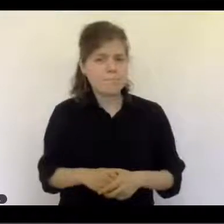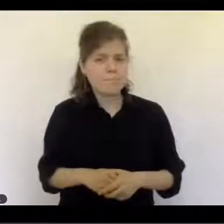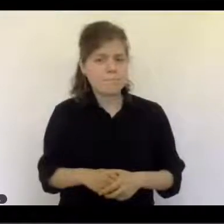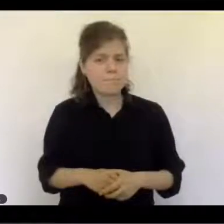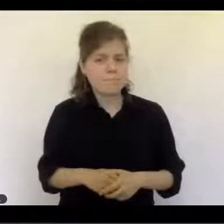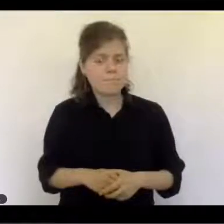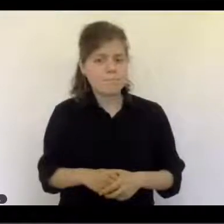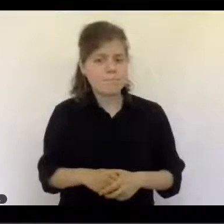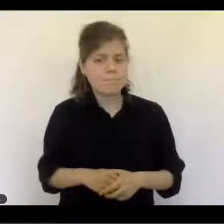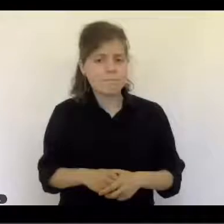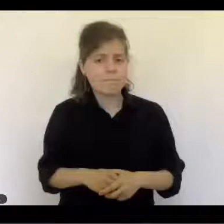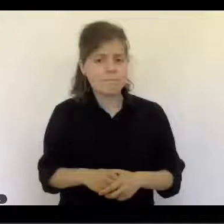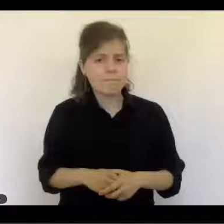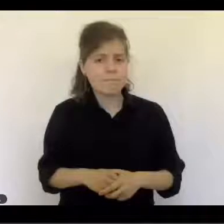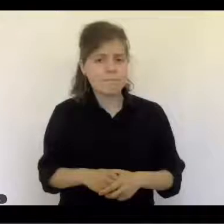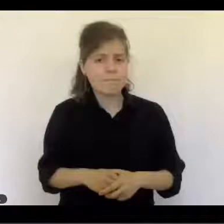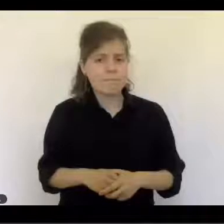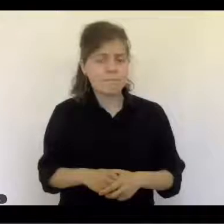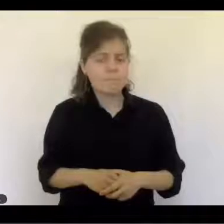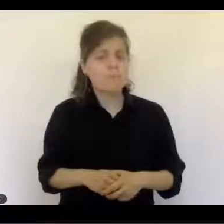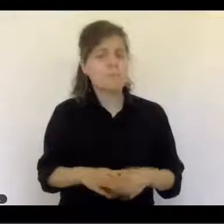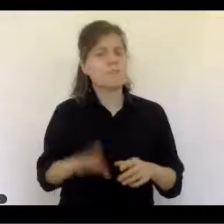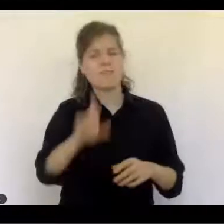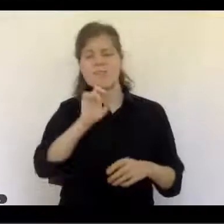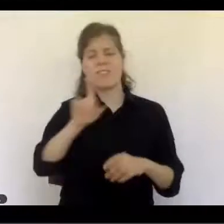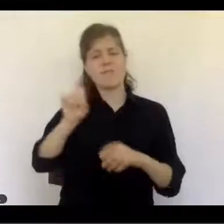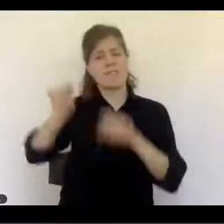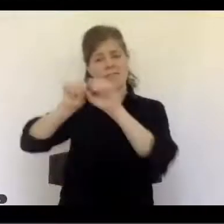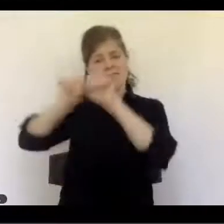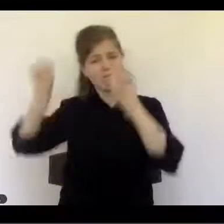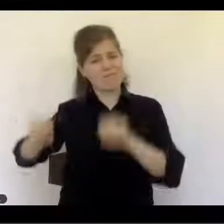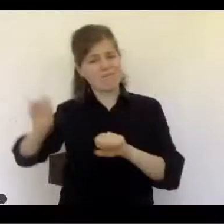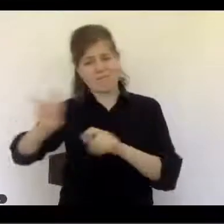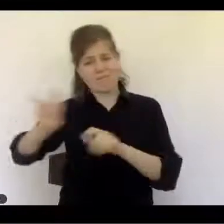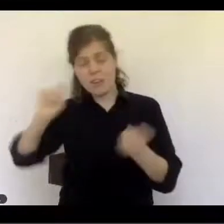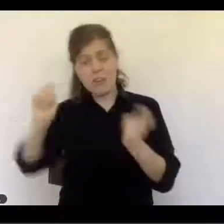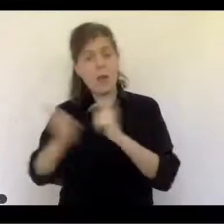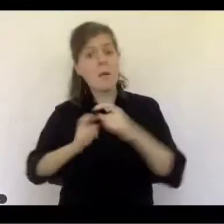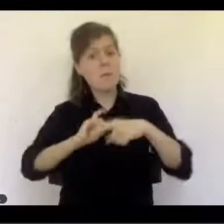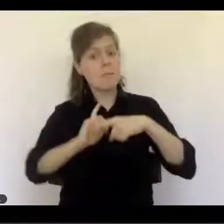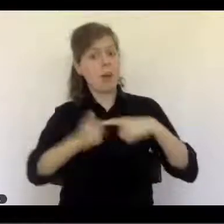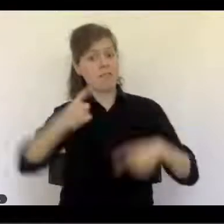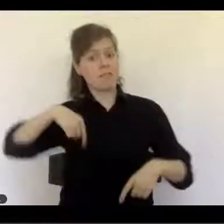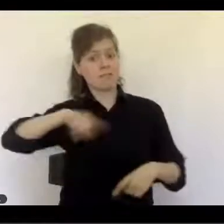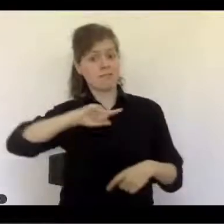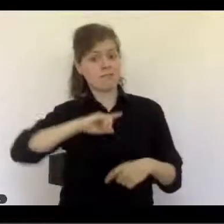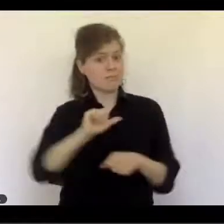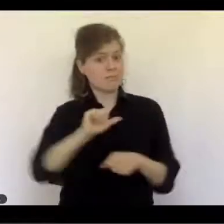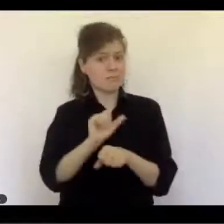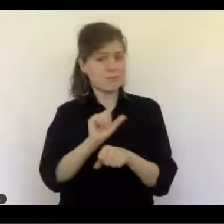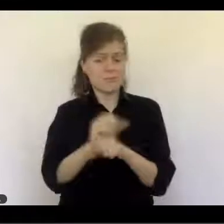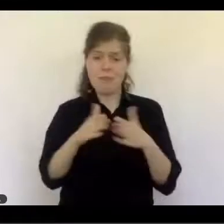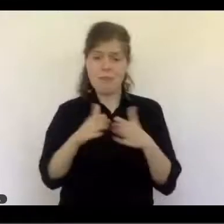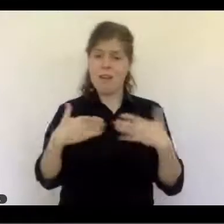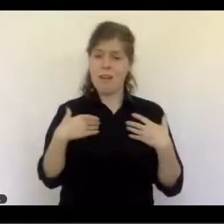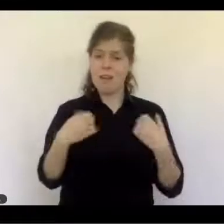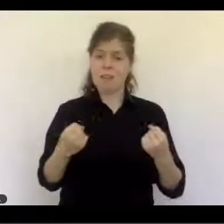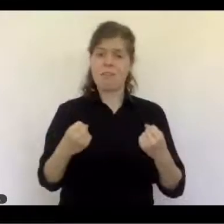to mean restructuring of all the systems, and including ourselves as public health practitioners and those